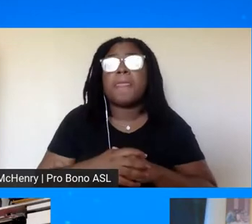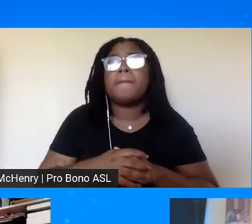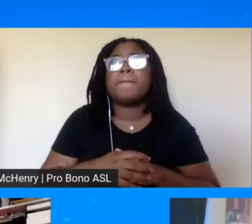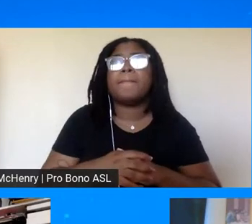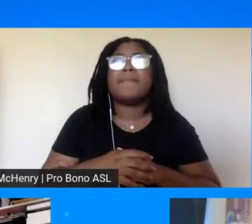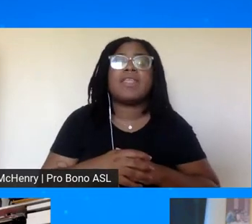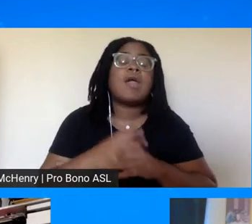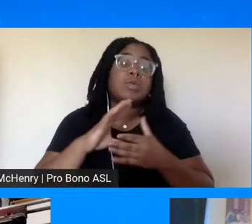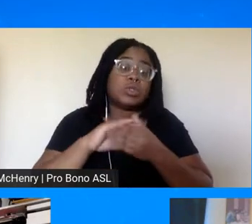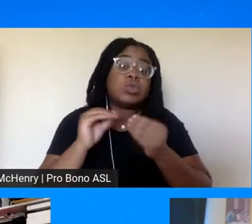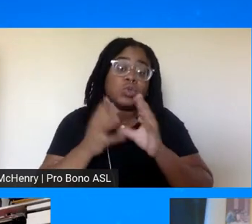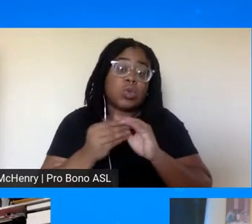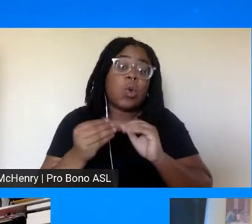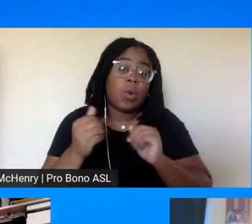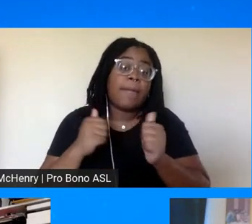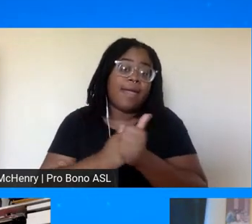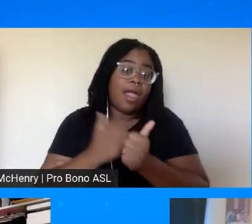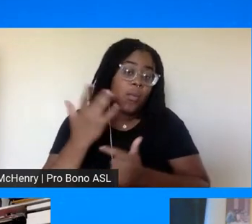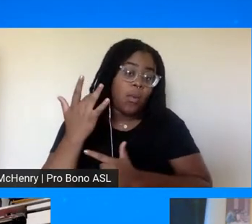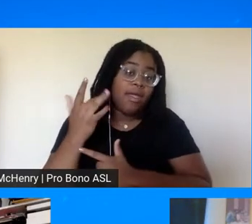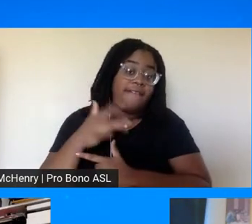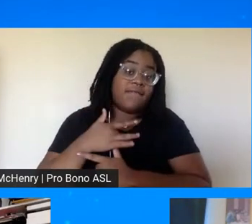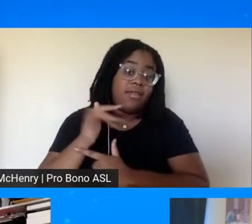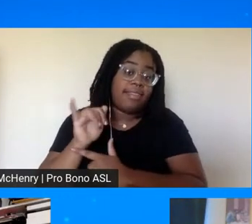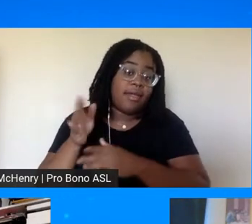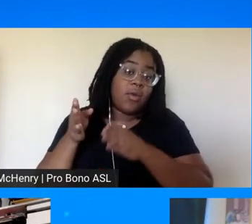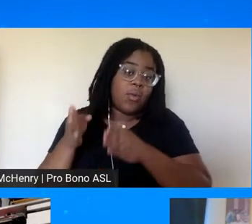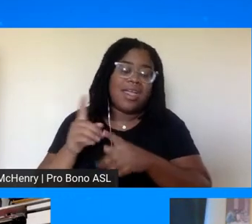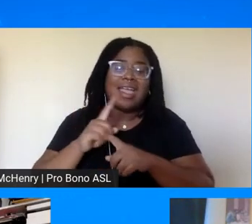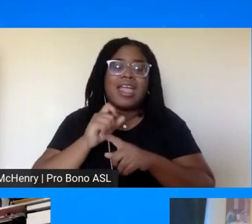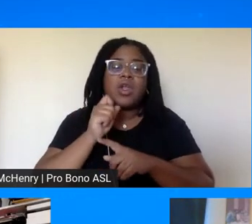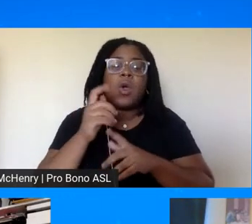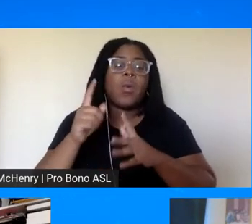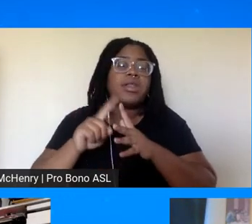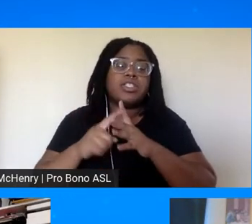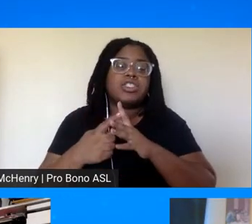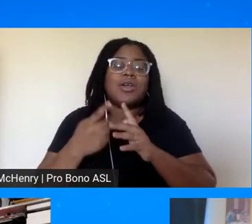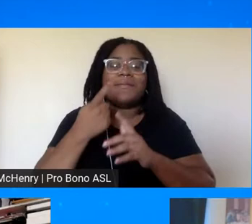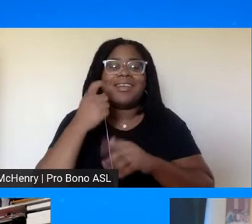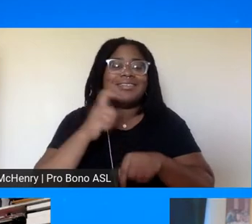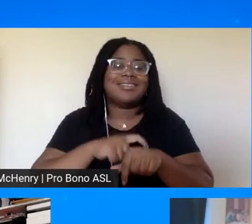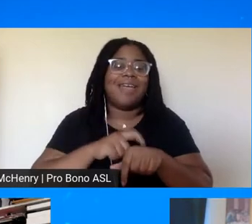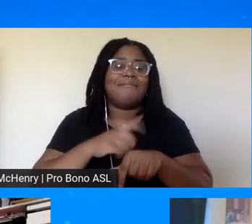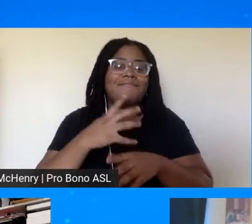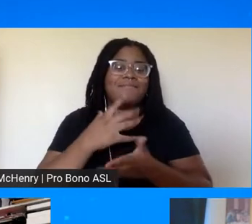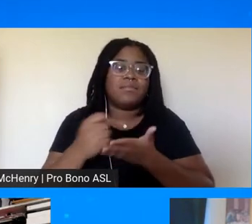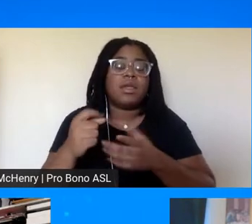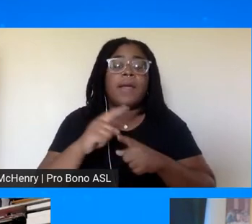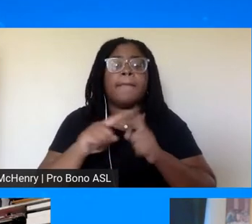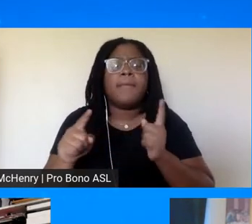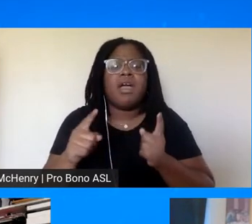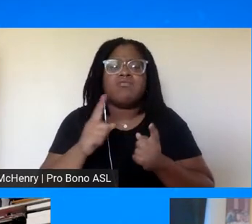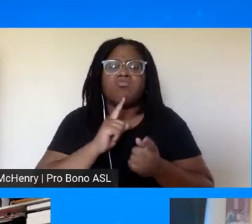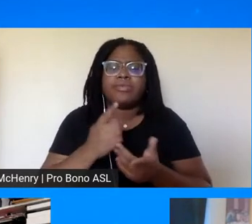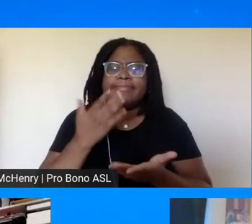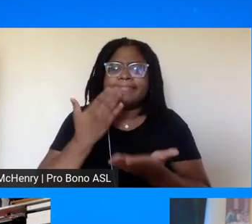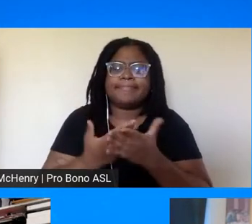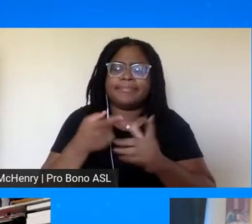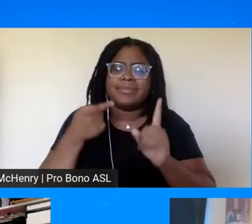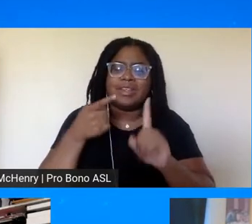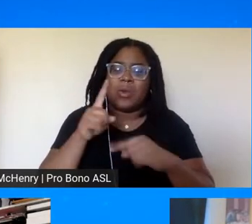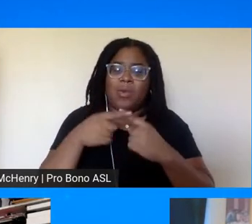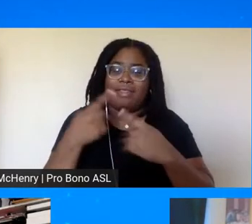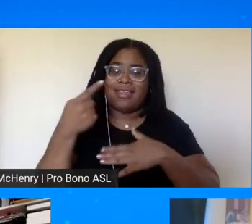behind why that is um but i don't want to go back because that take too much time but the fact of the matter is when that day